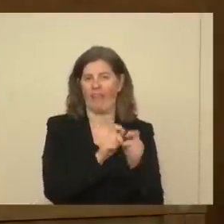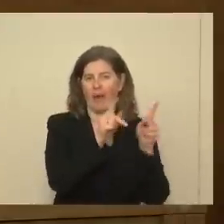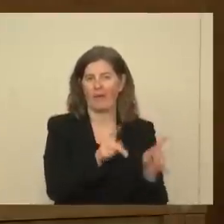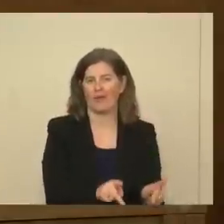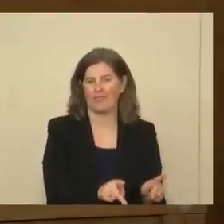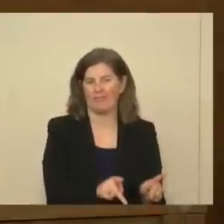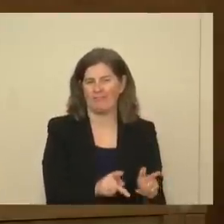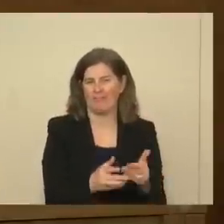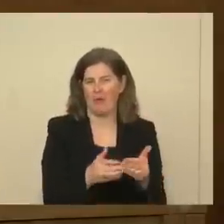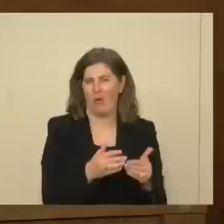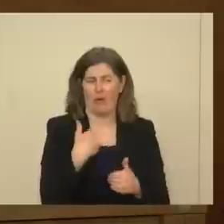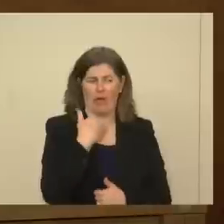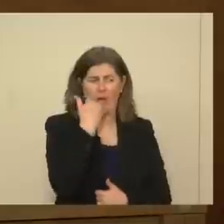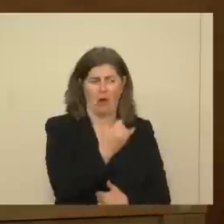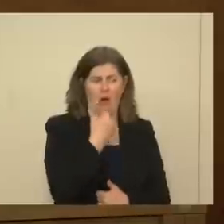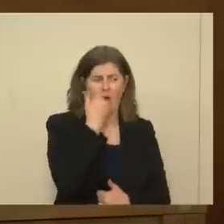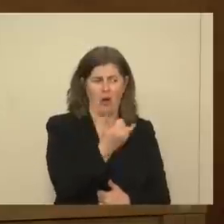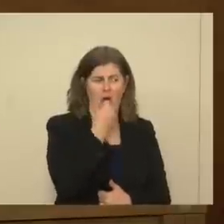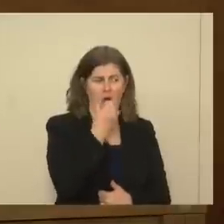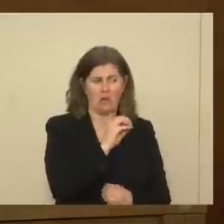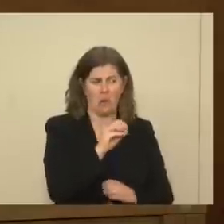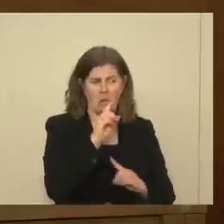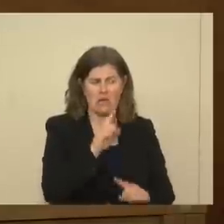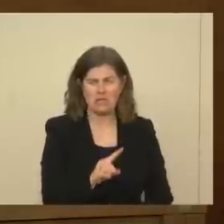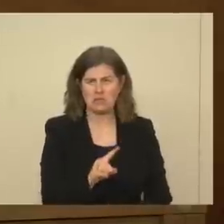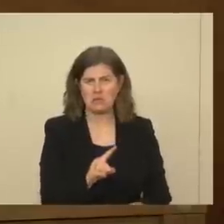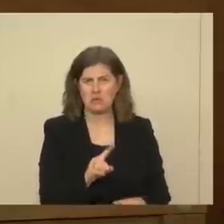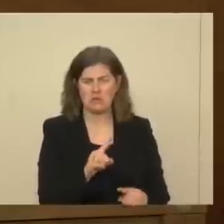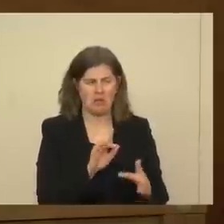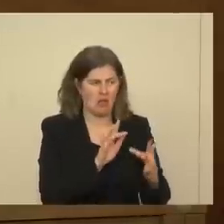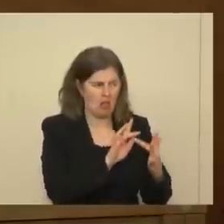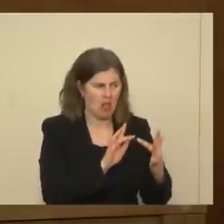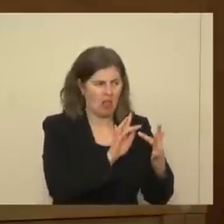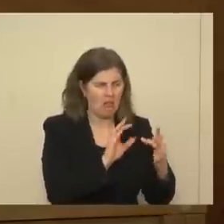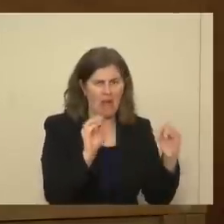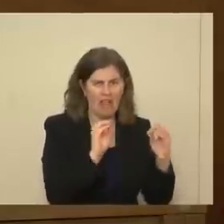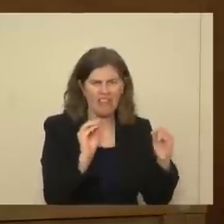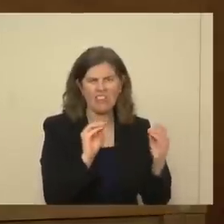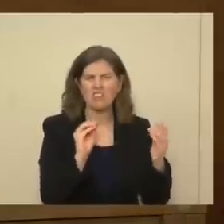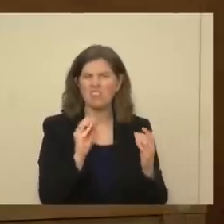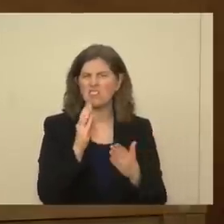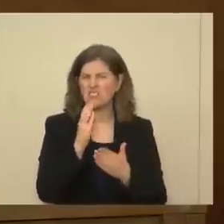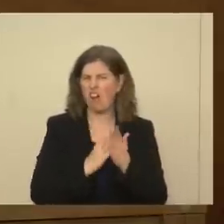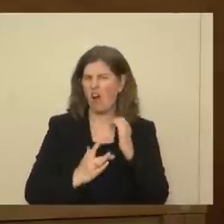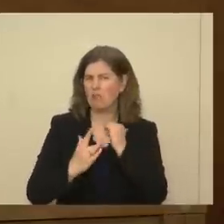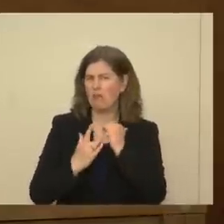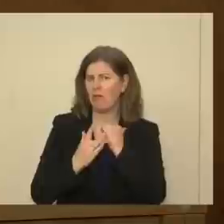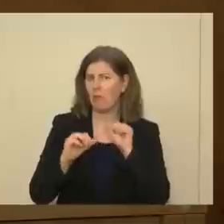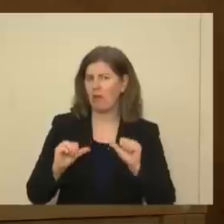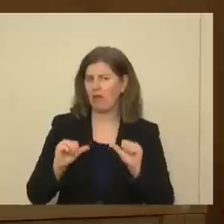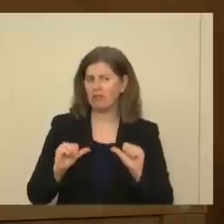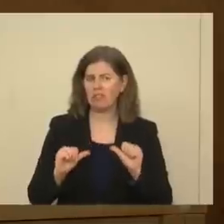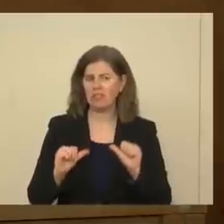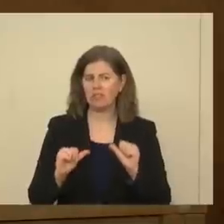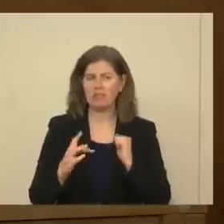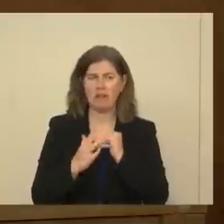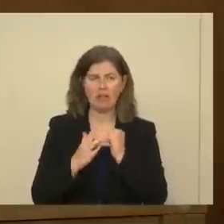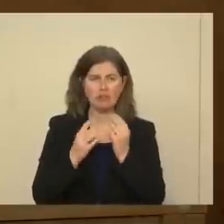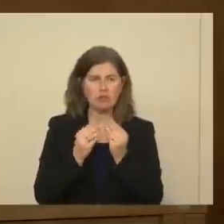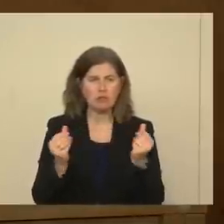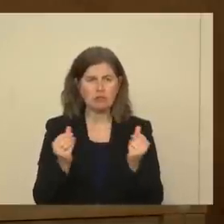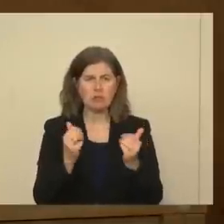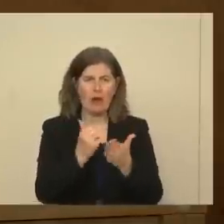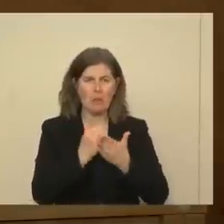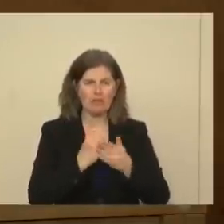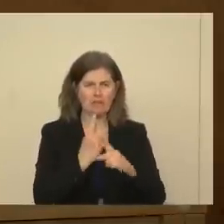one way or another. We call. They don't answer. We can't reach them. I think there are some technology, potentially technology solutions